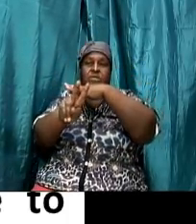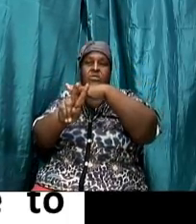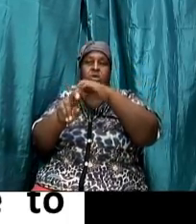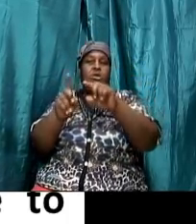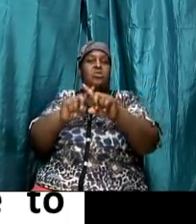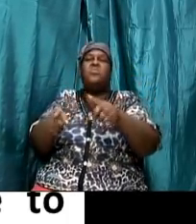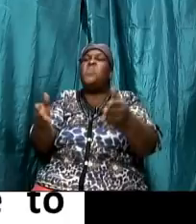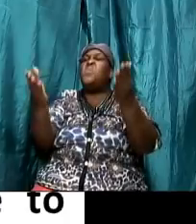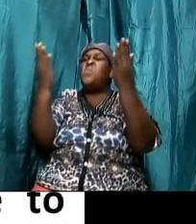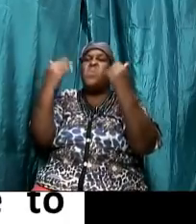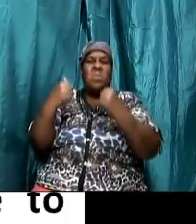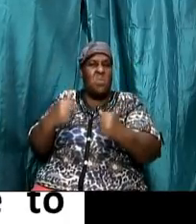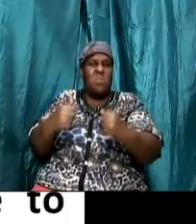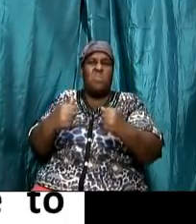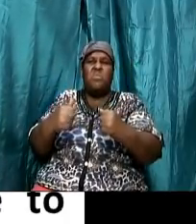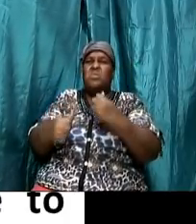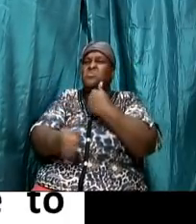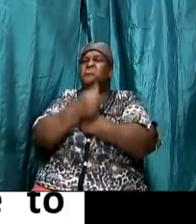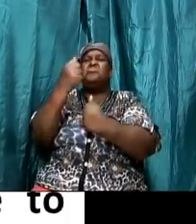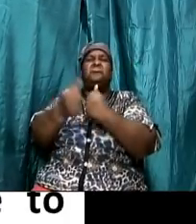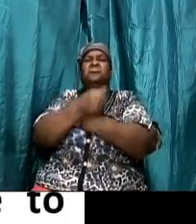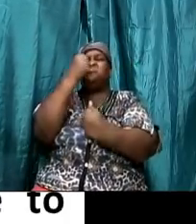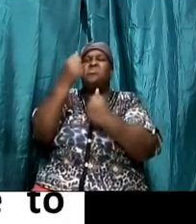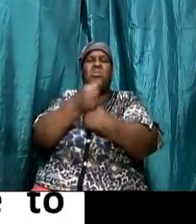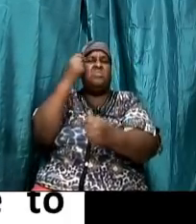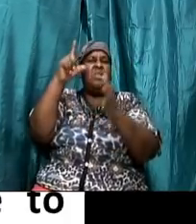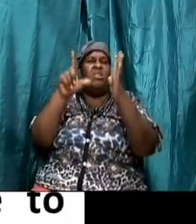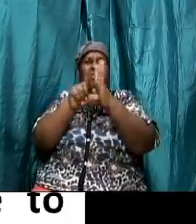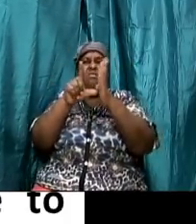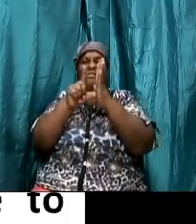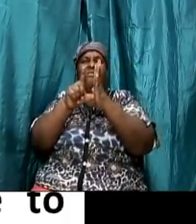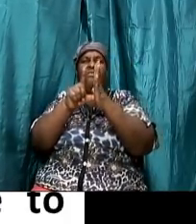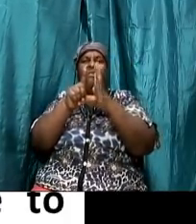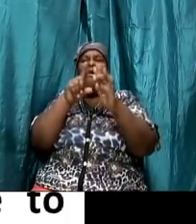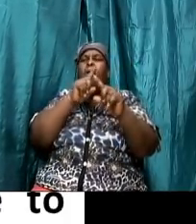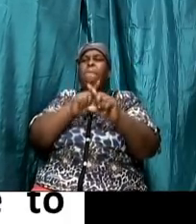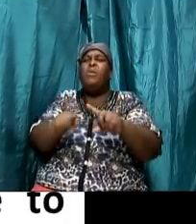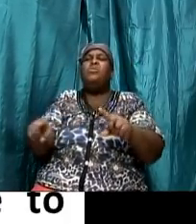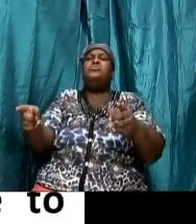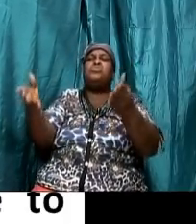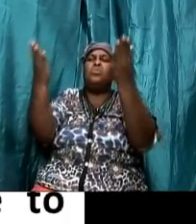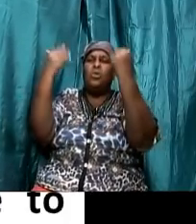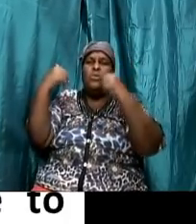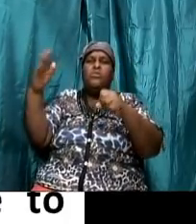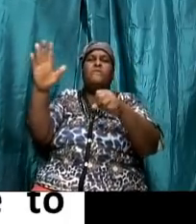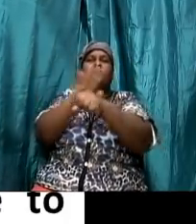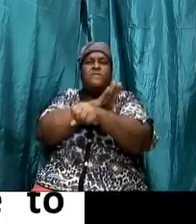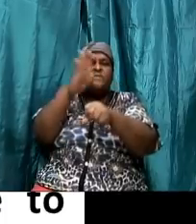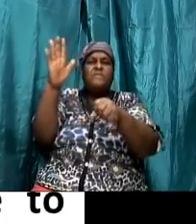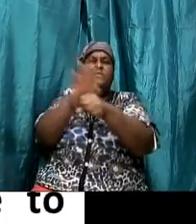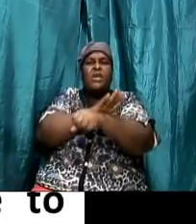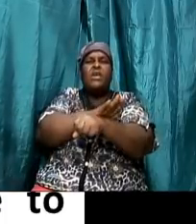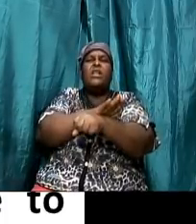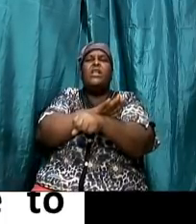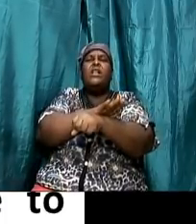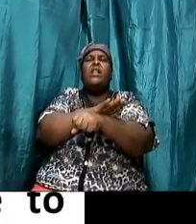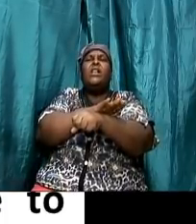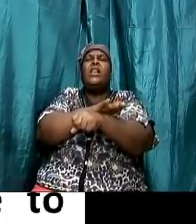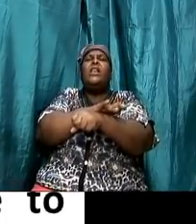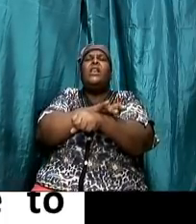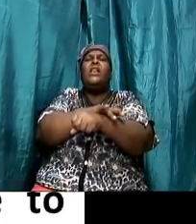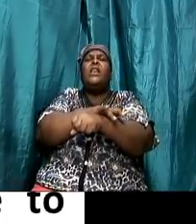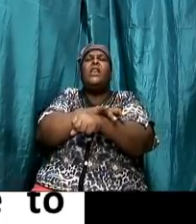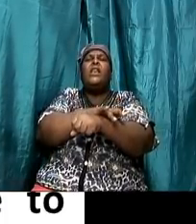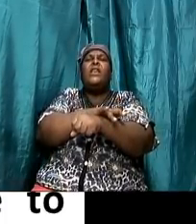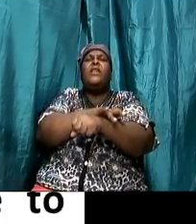destroy what was there i'm not come to destroy it but i am come to fulfill it the word fulfill mean there it